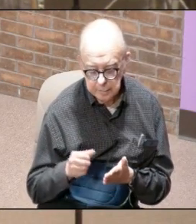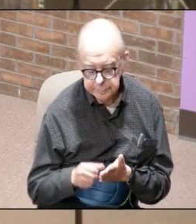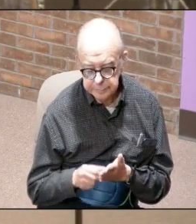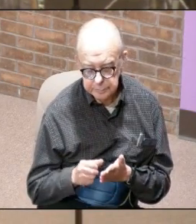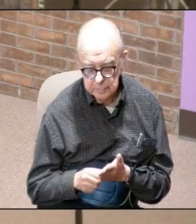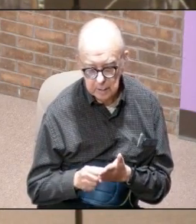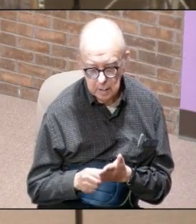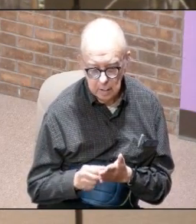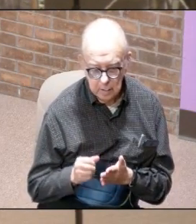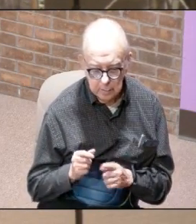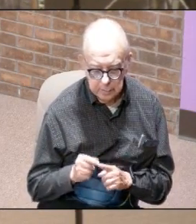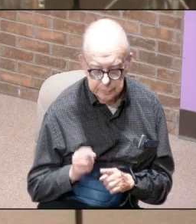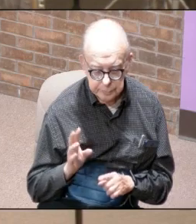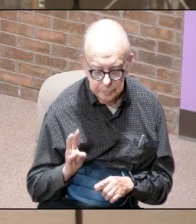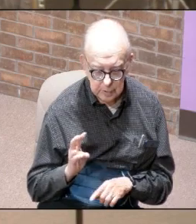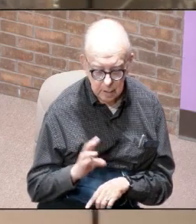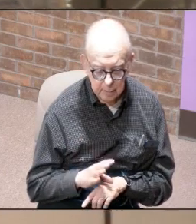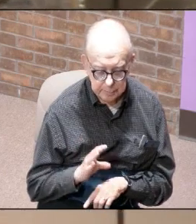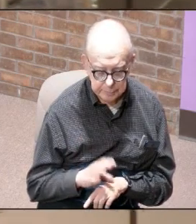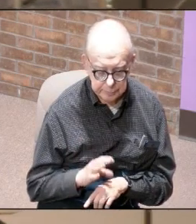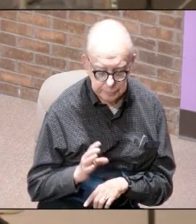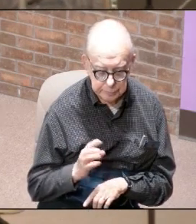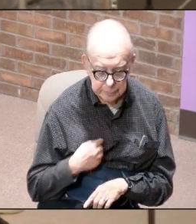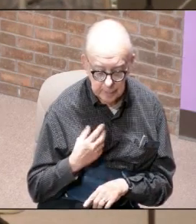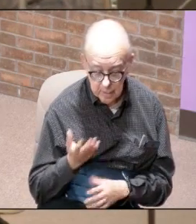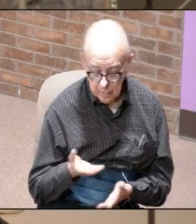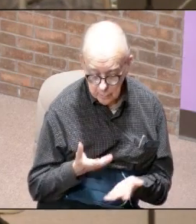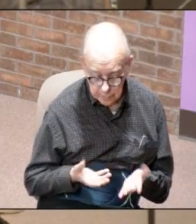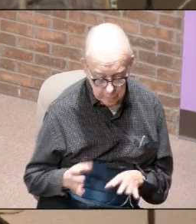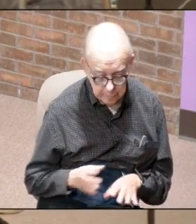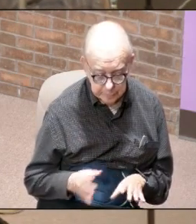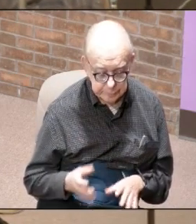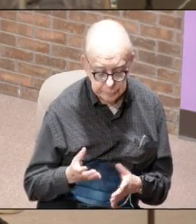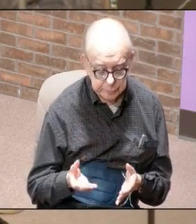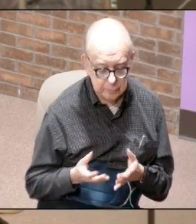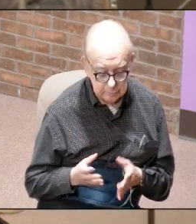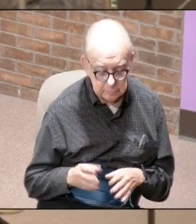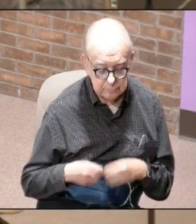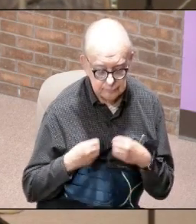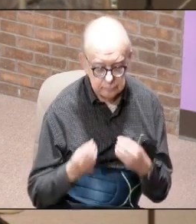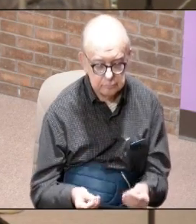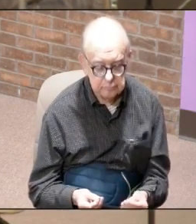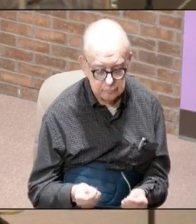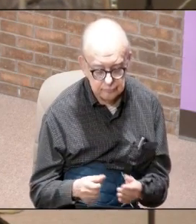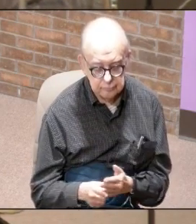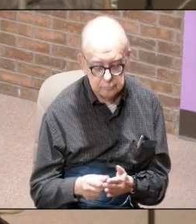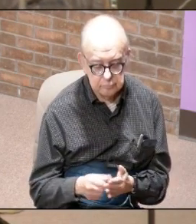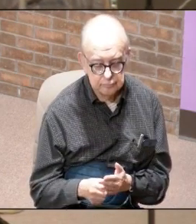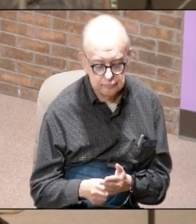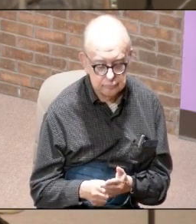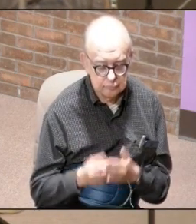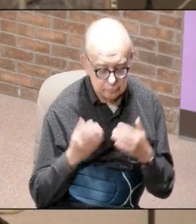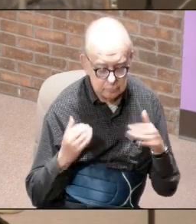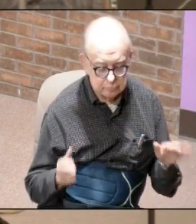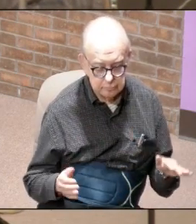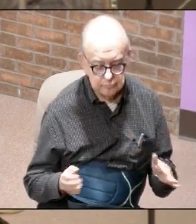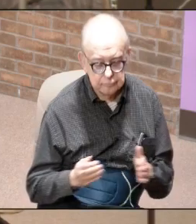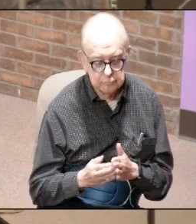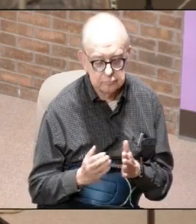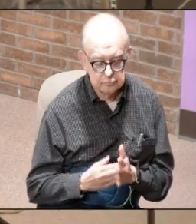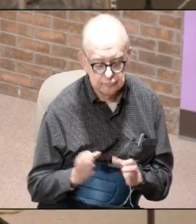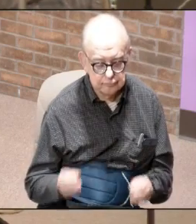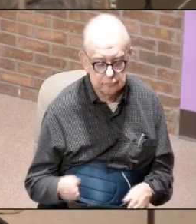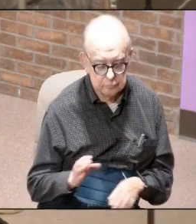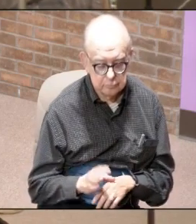to the seven churches and here's what I want you to do I want you to give the letter to the angel or the messenger